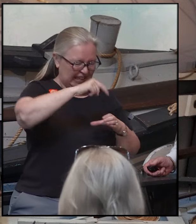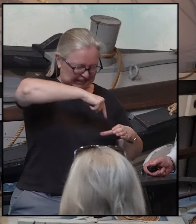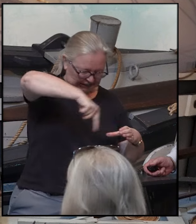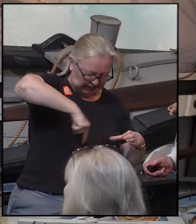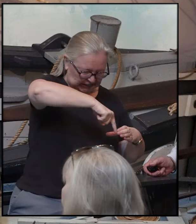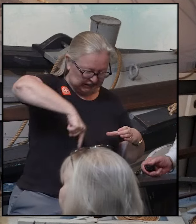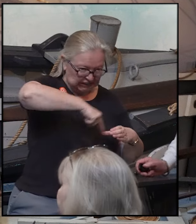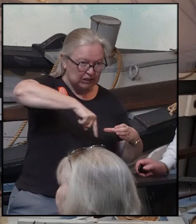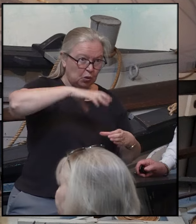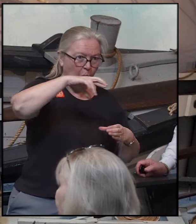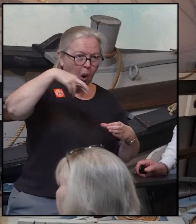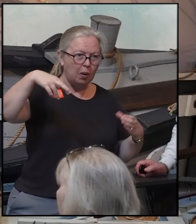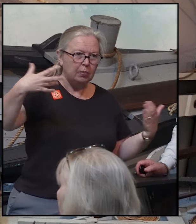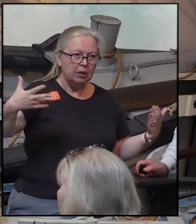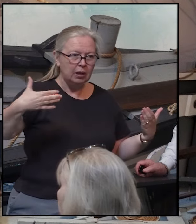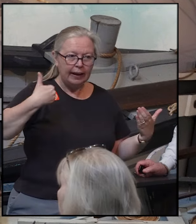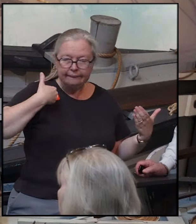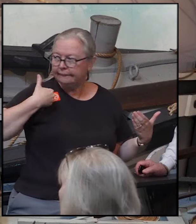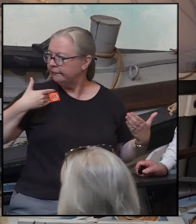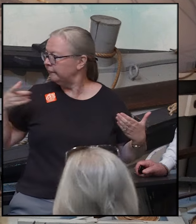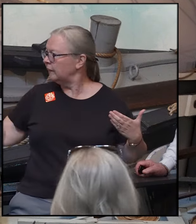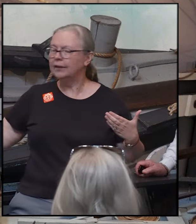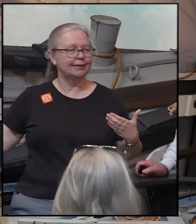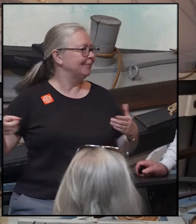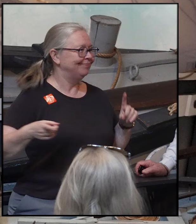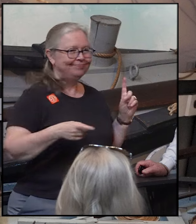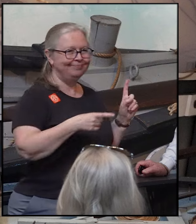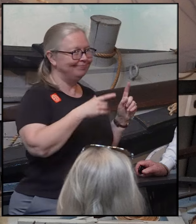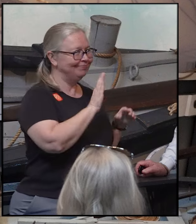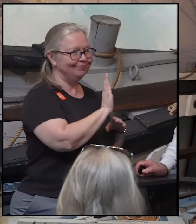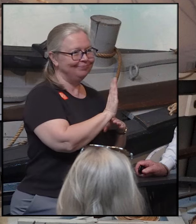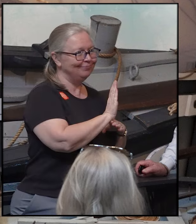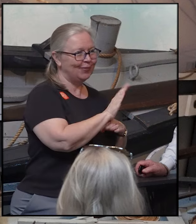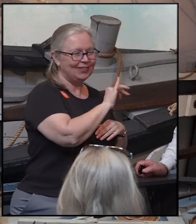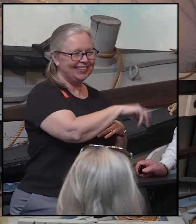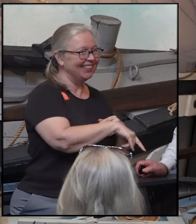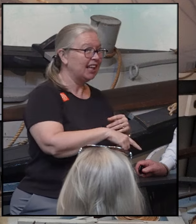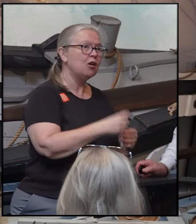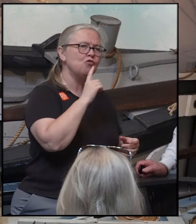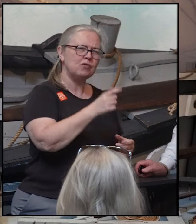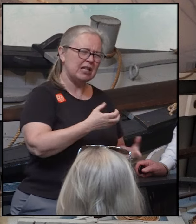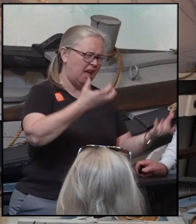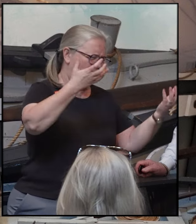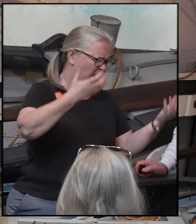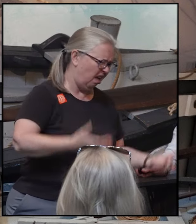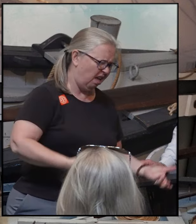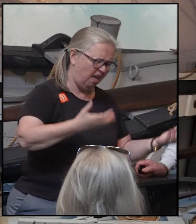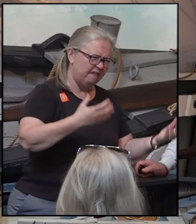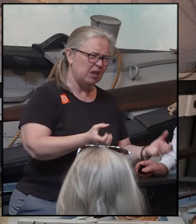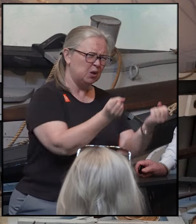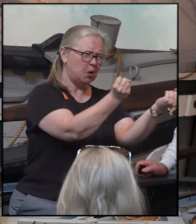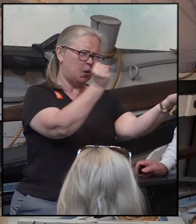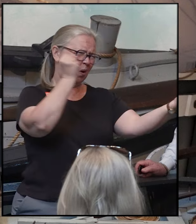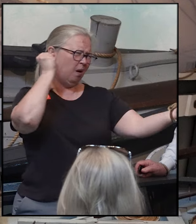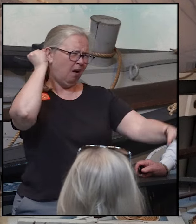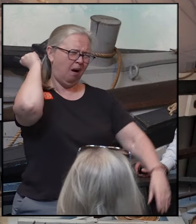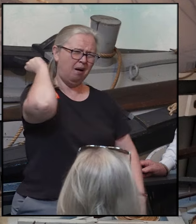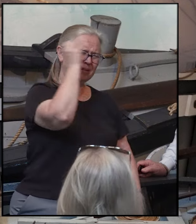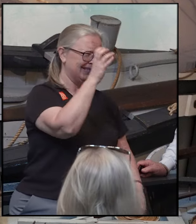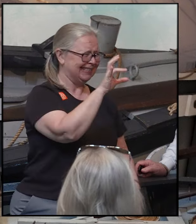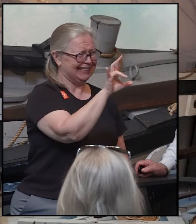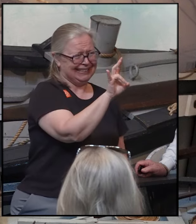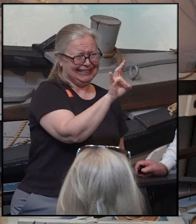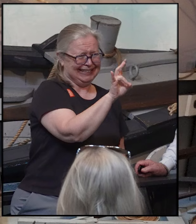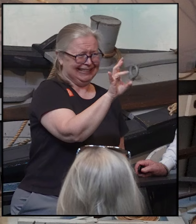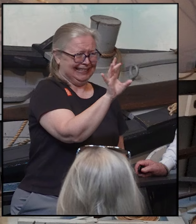Now, unlike what you see in the movies, harpoons are heavy. They weigh at least six or seven, perhaps